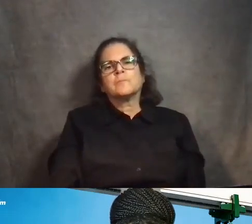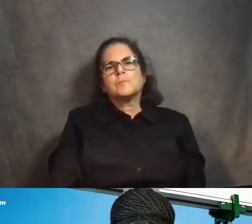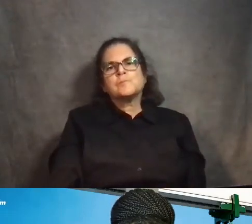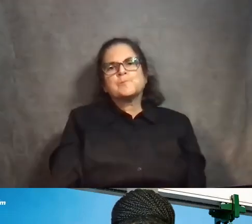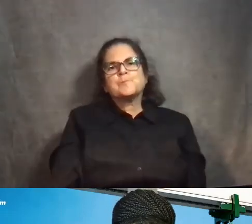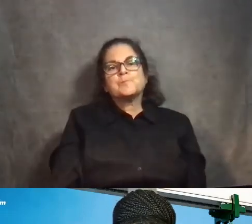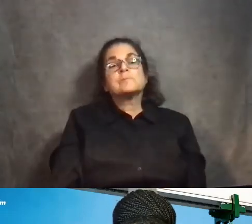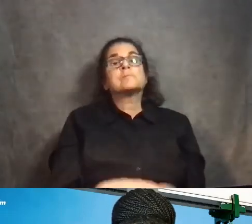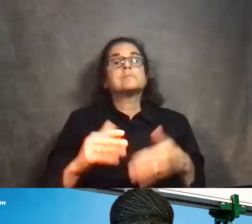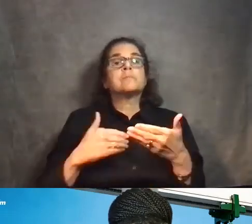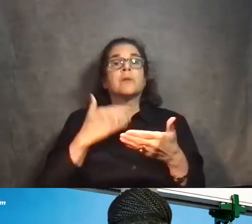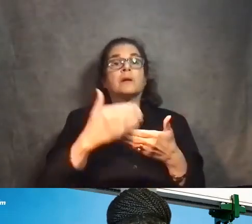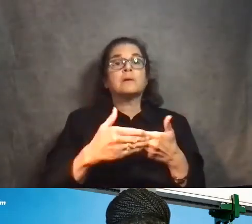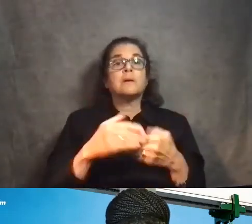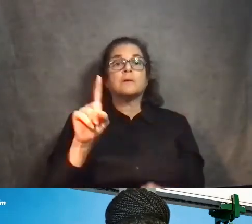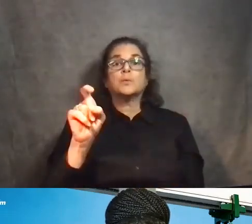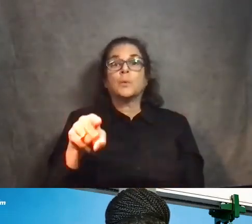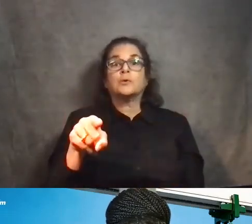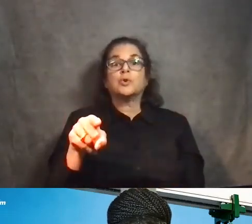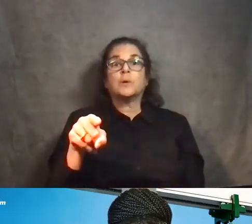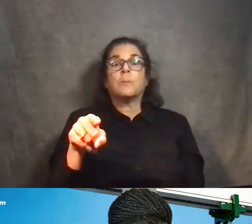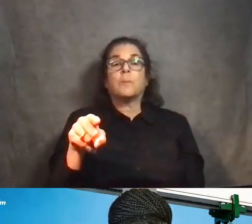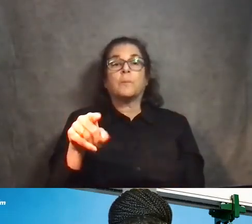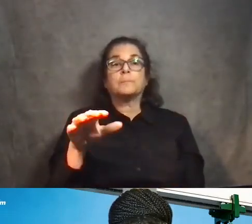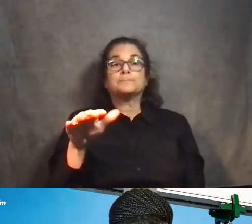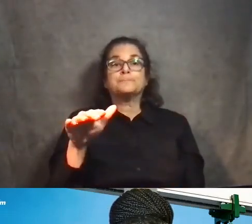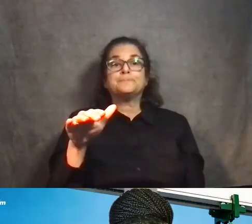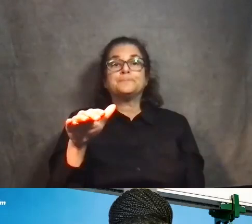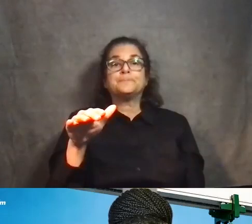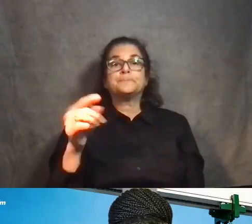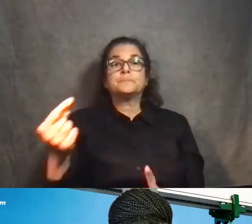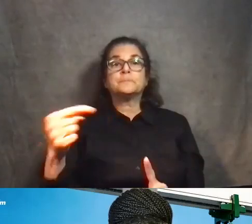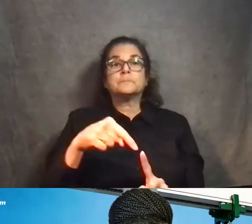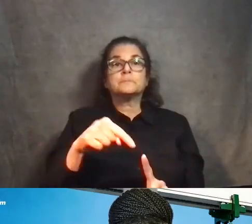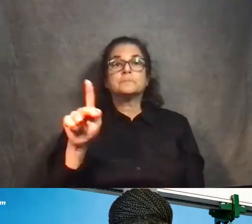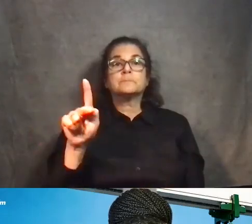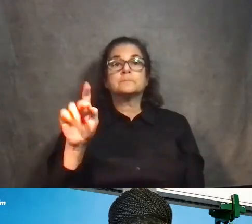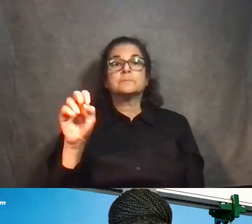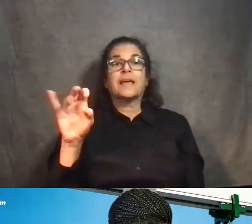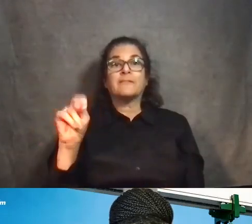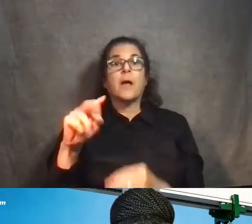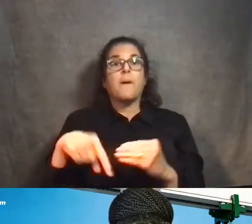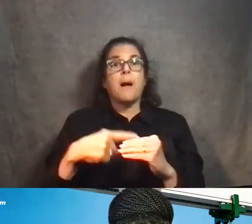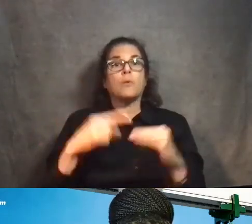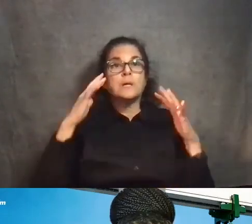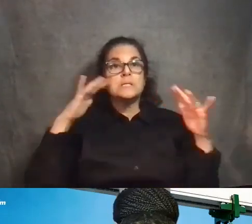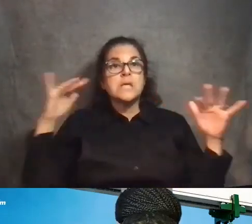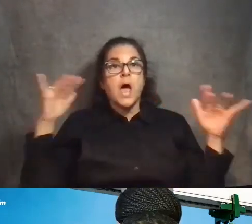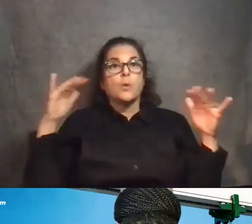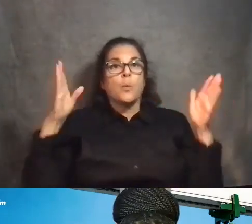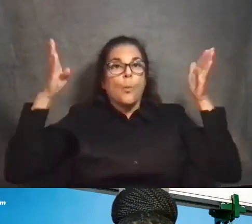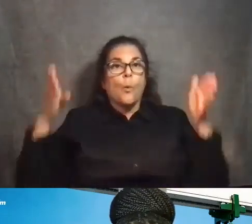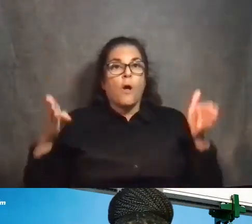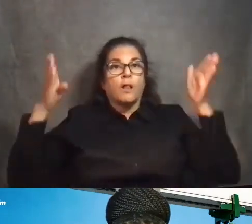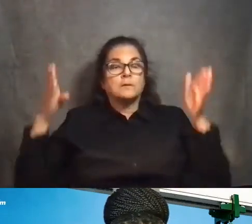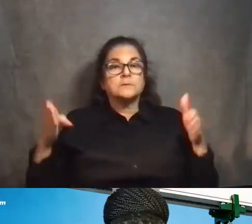The next question is, go back to Kevin about the sound walls. So the question about the